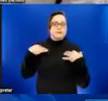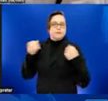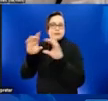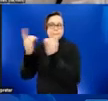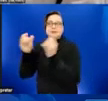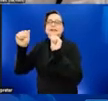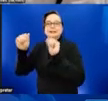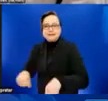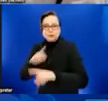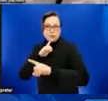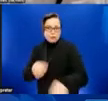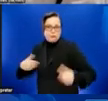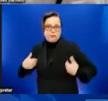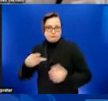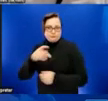slide, please.